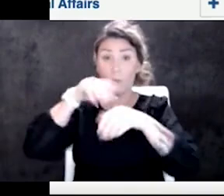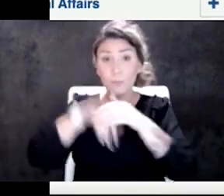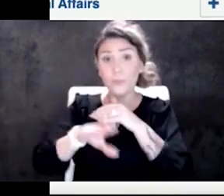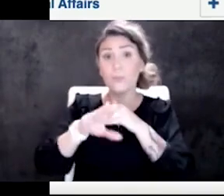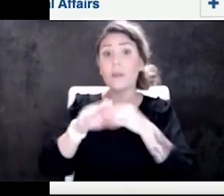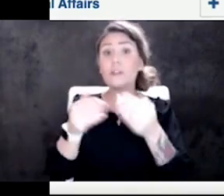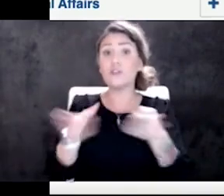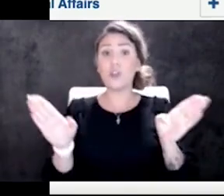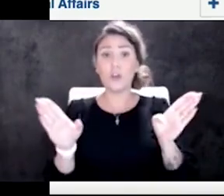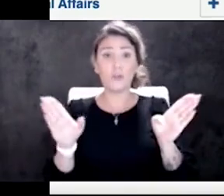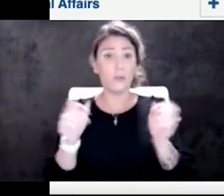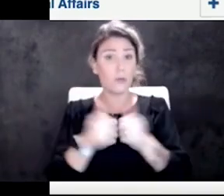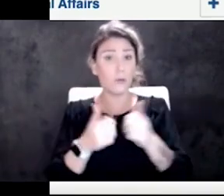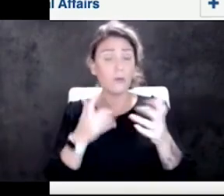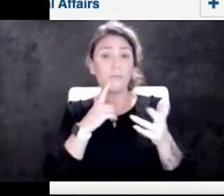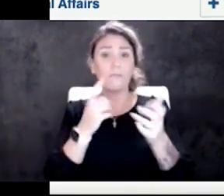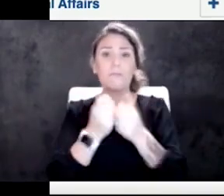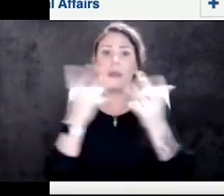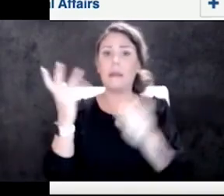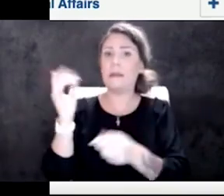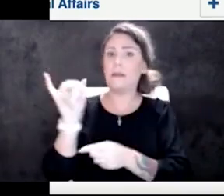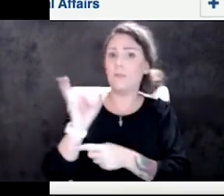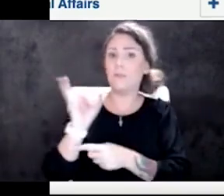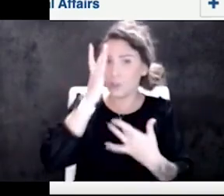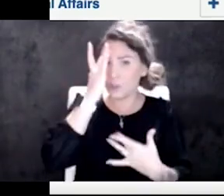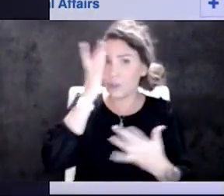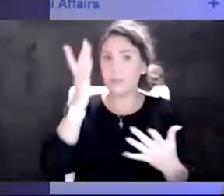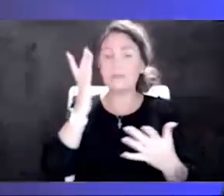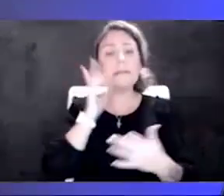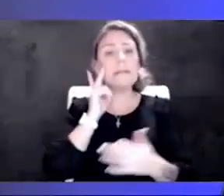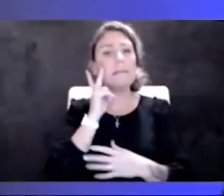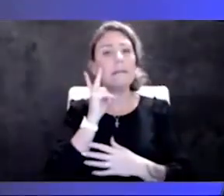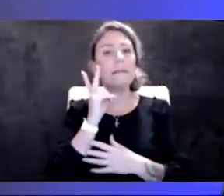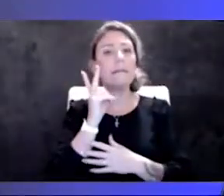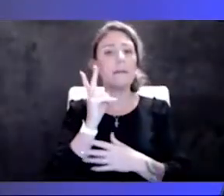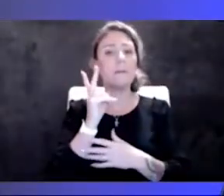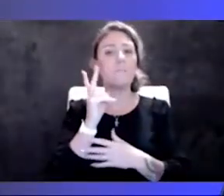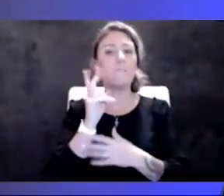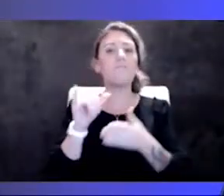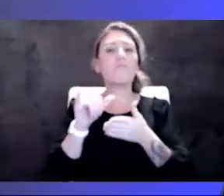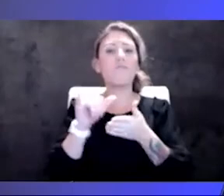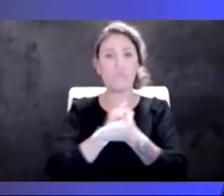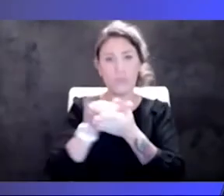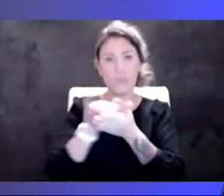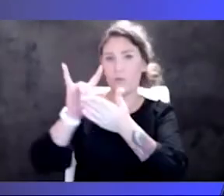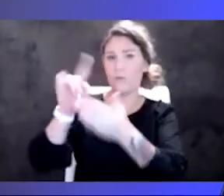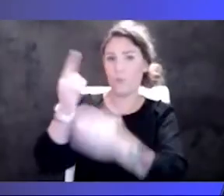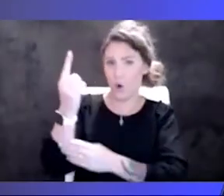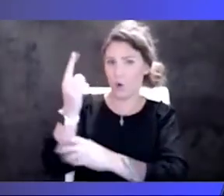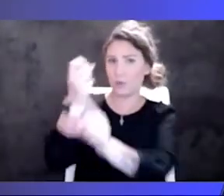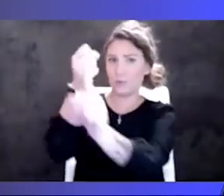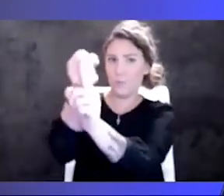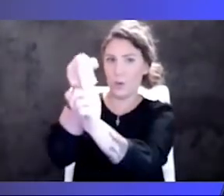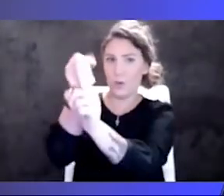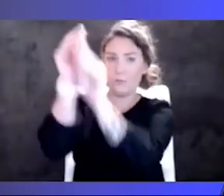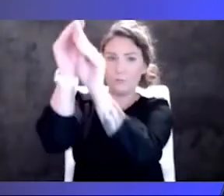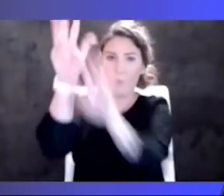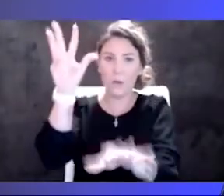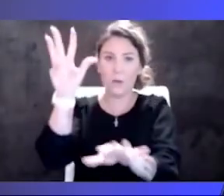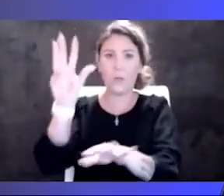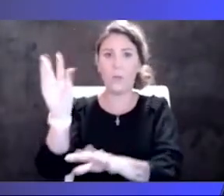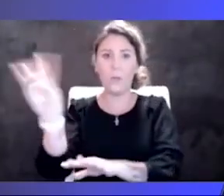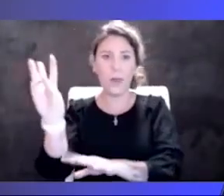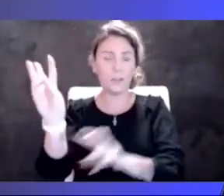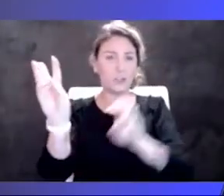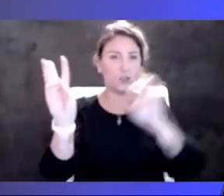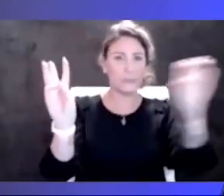with a lot of infectious diseases, see them coming in from the coast. We see it either coming in from the west coast or the east coast